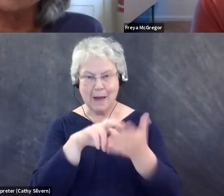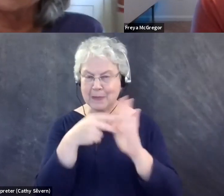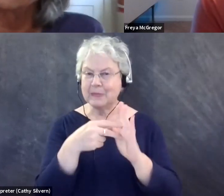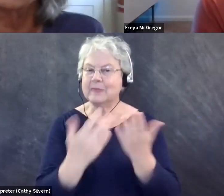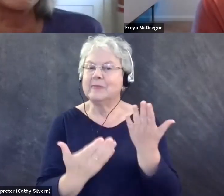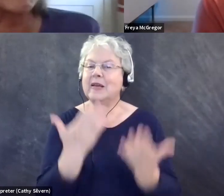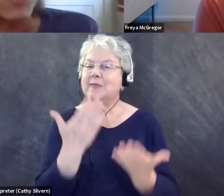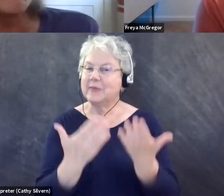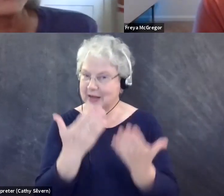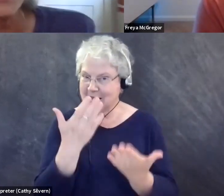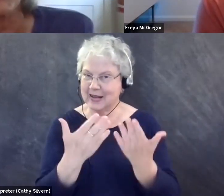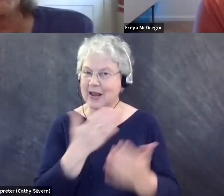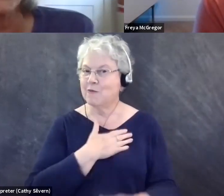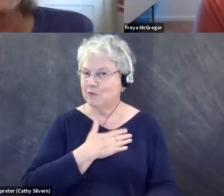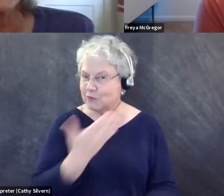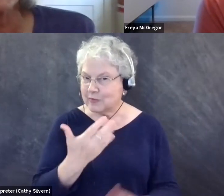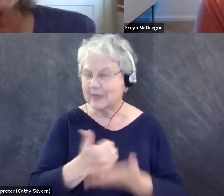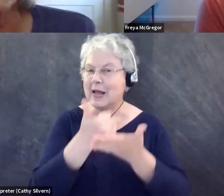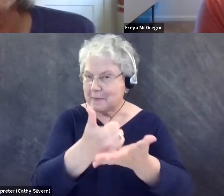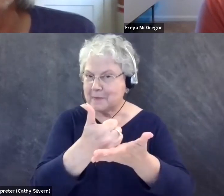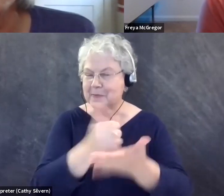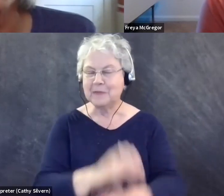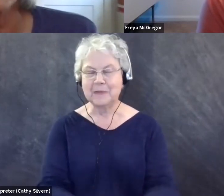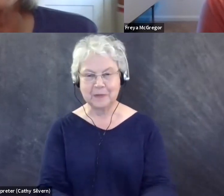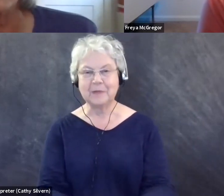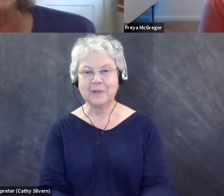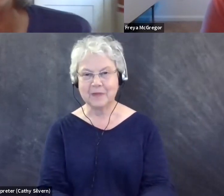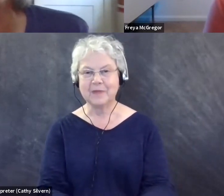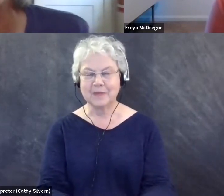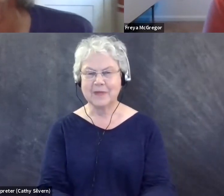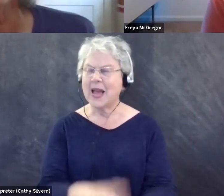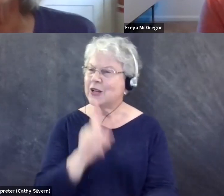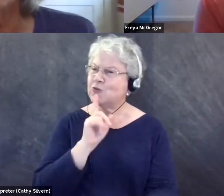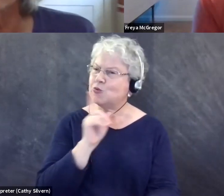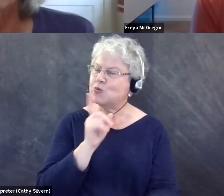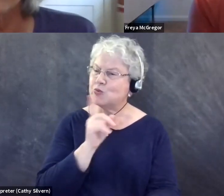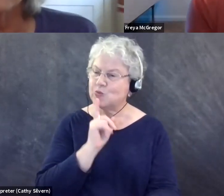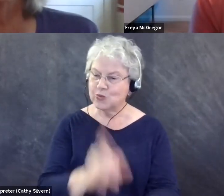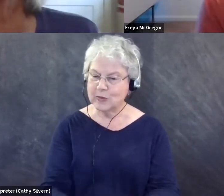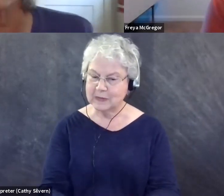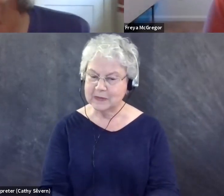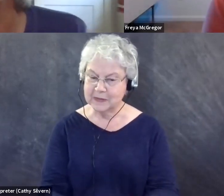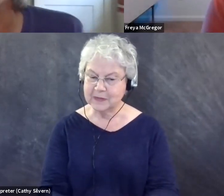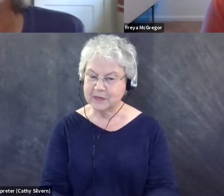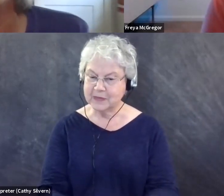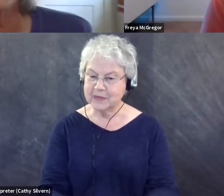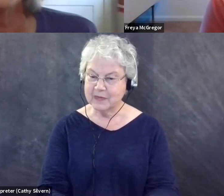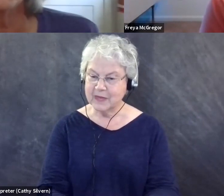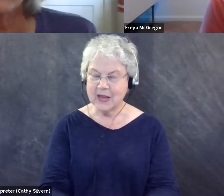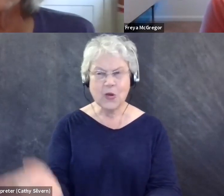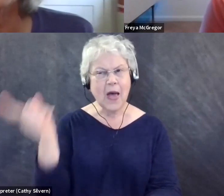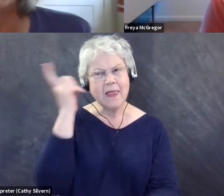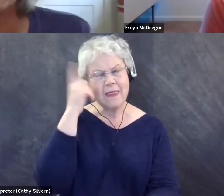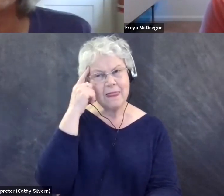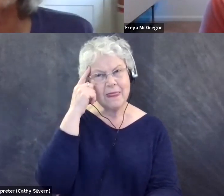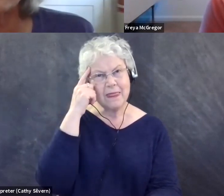might mean they may be open to help. Sure. Sure. And speaking of, so what I think I heard you